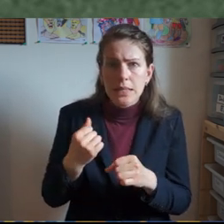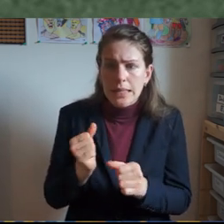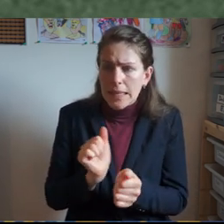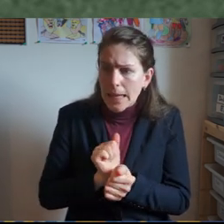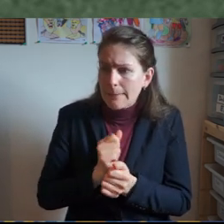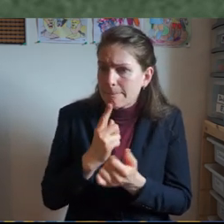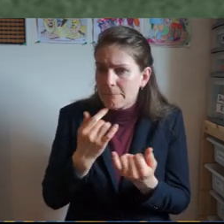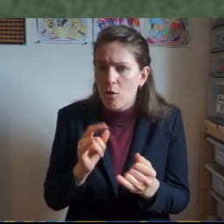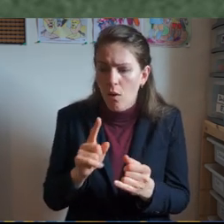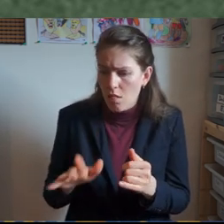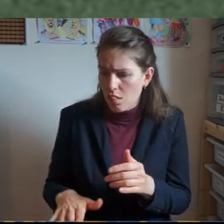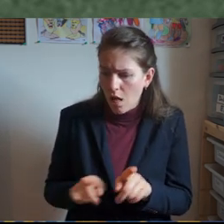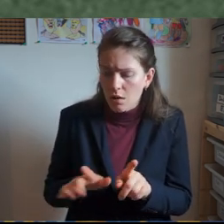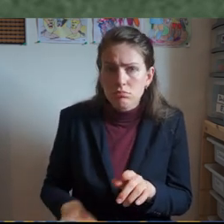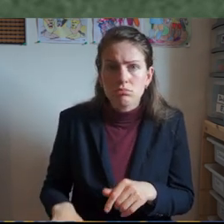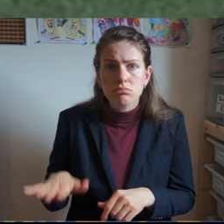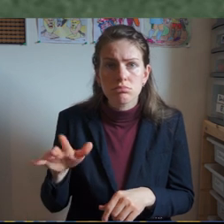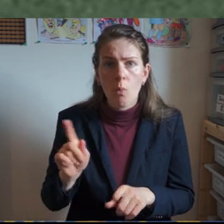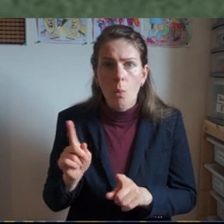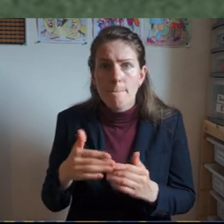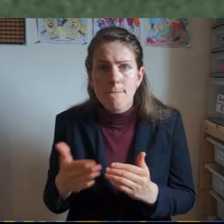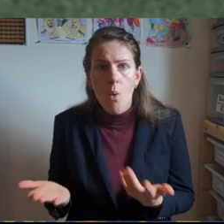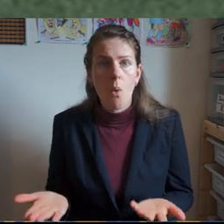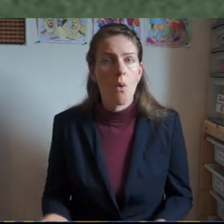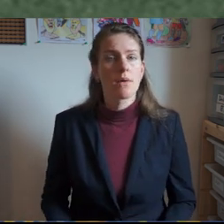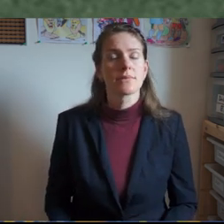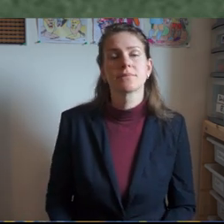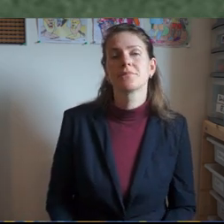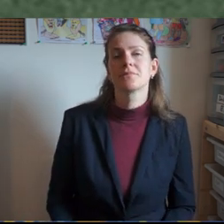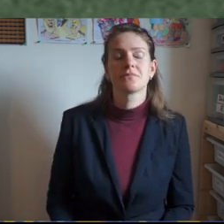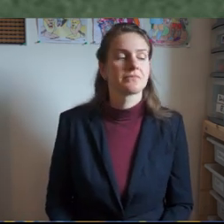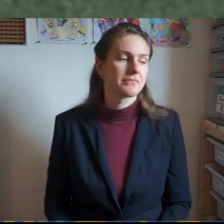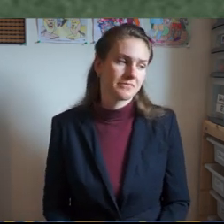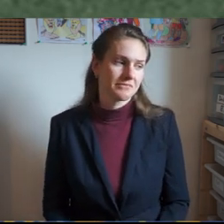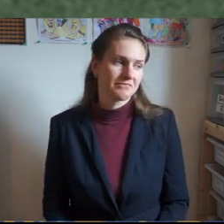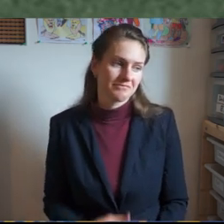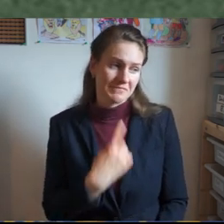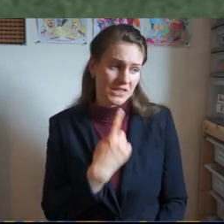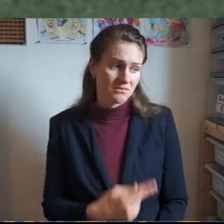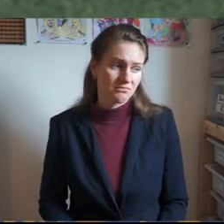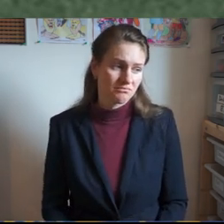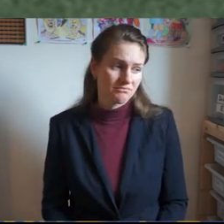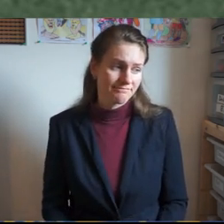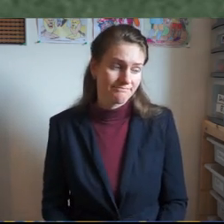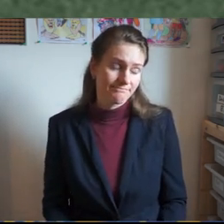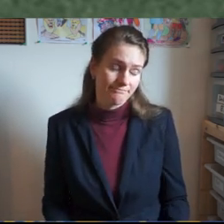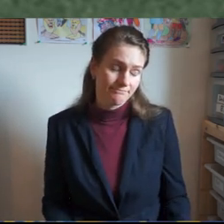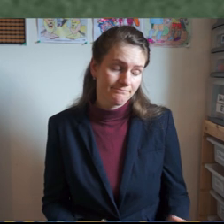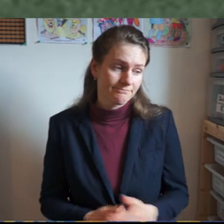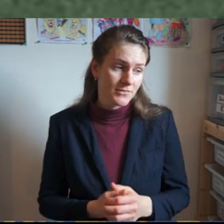kept them and then the Lord Jesus says well if you want to be perfect